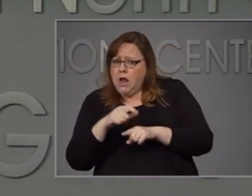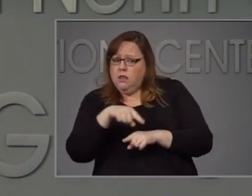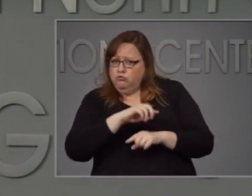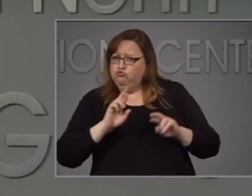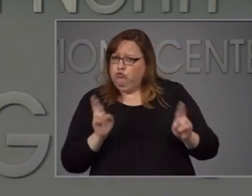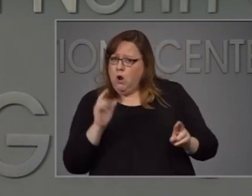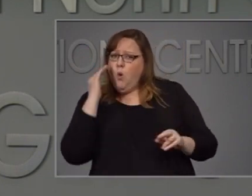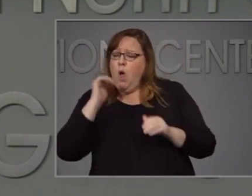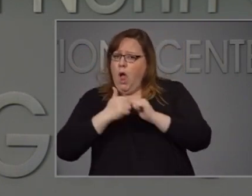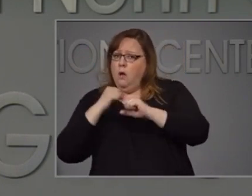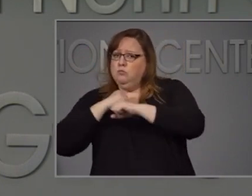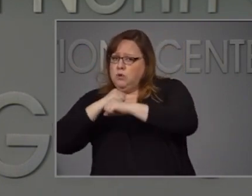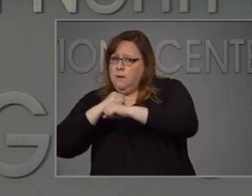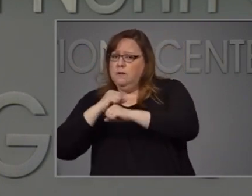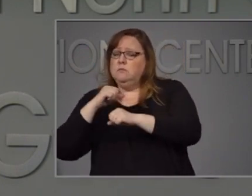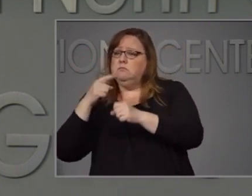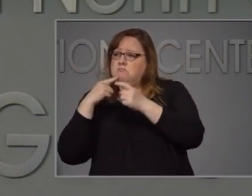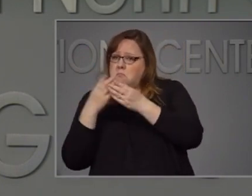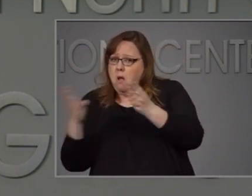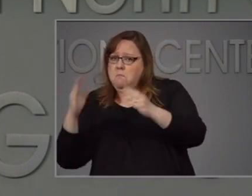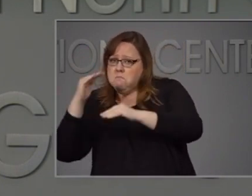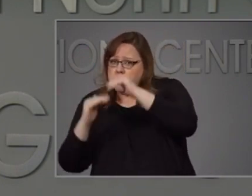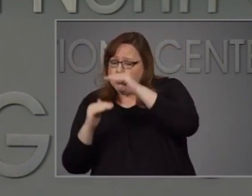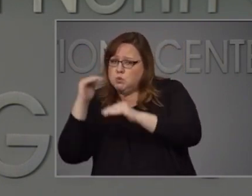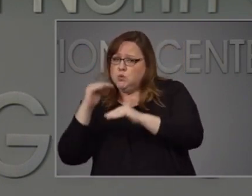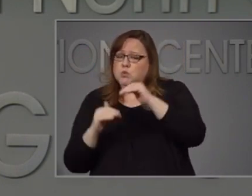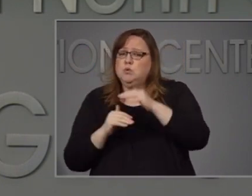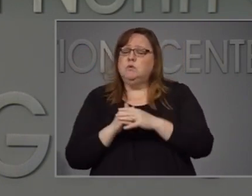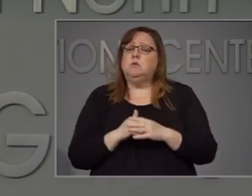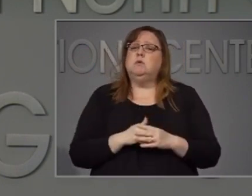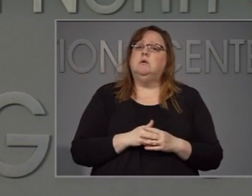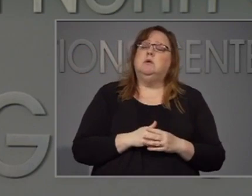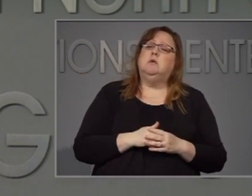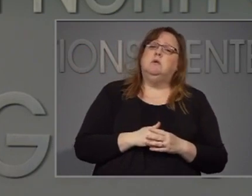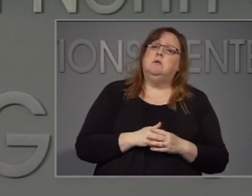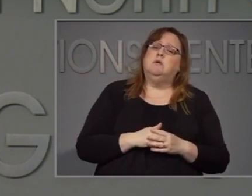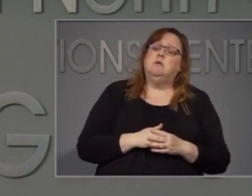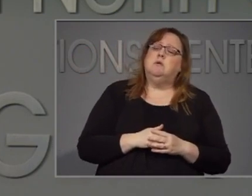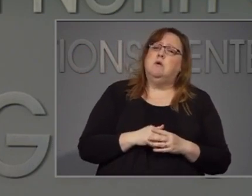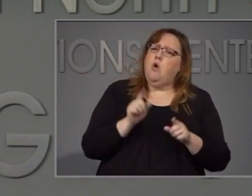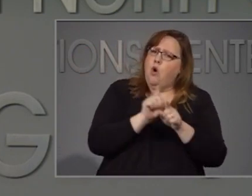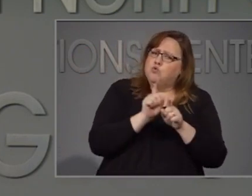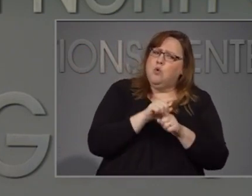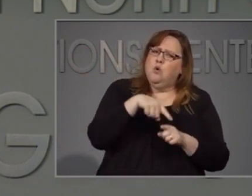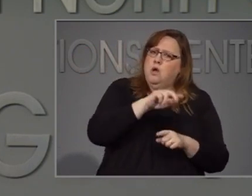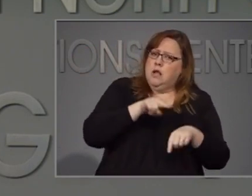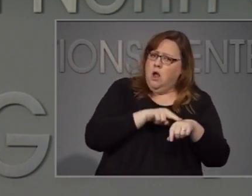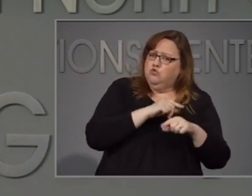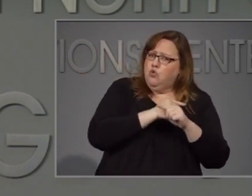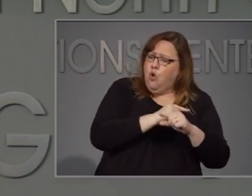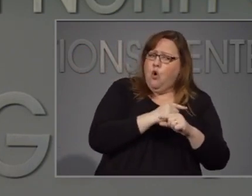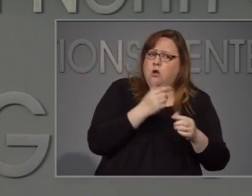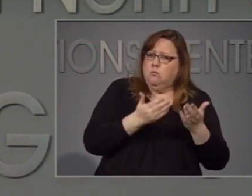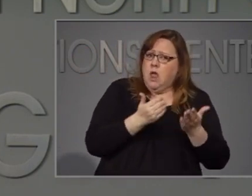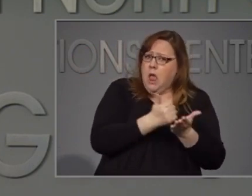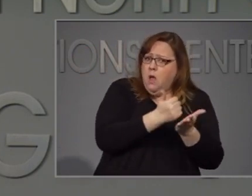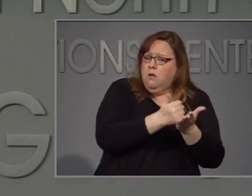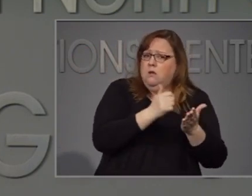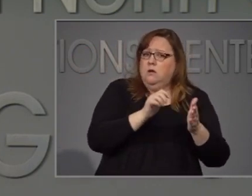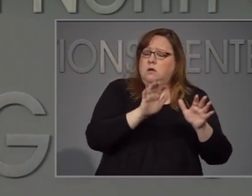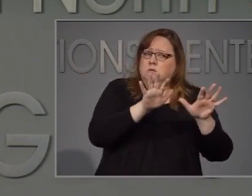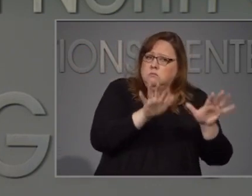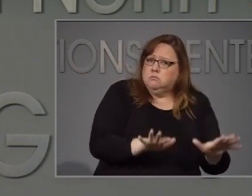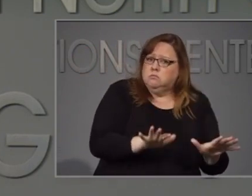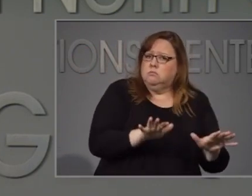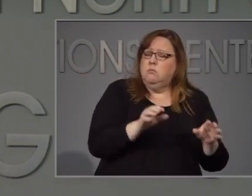but also talking to local governments about police de-escalation and people being more important than property.